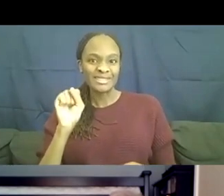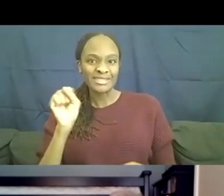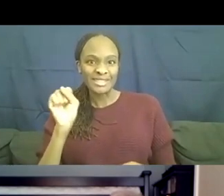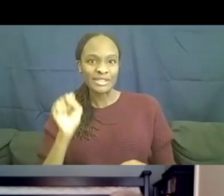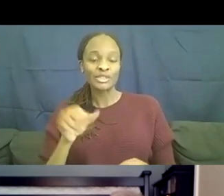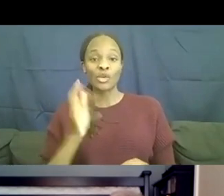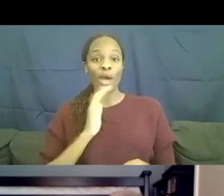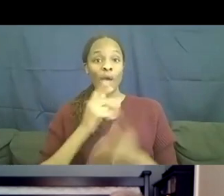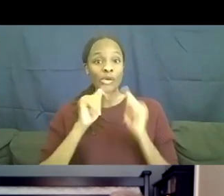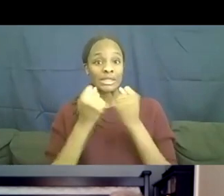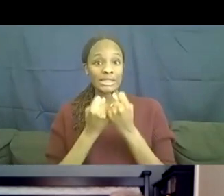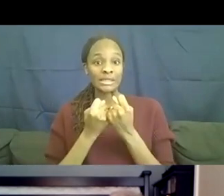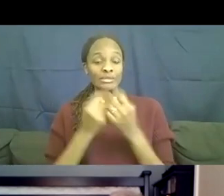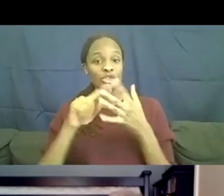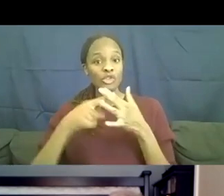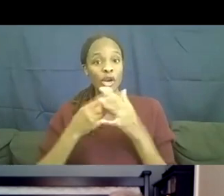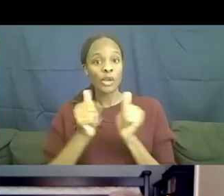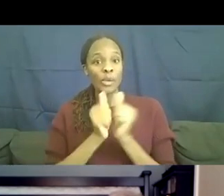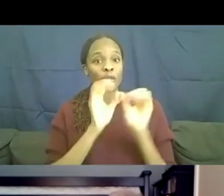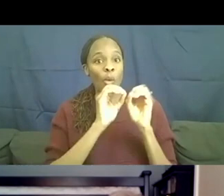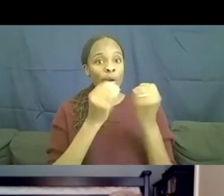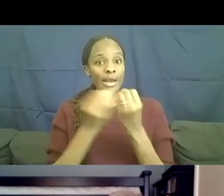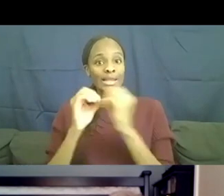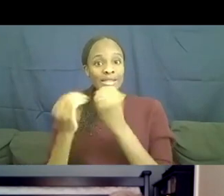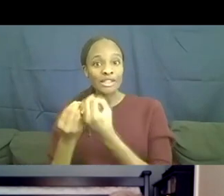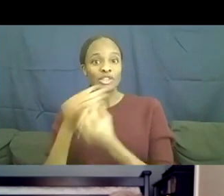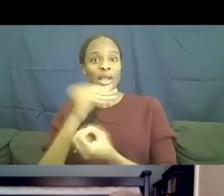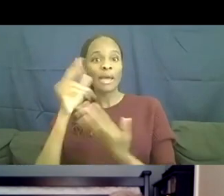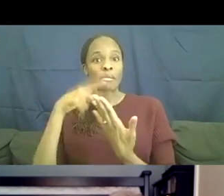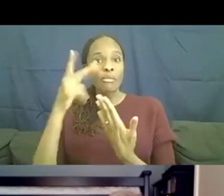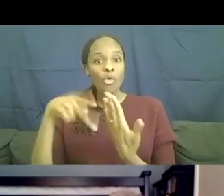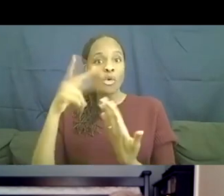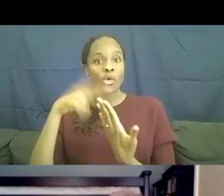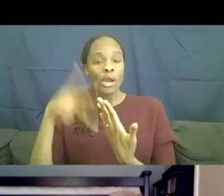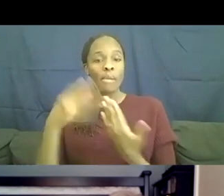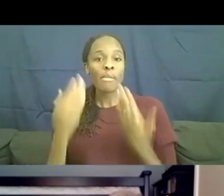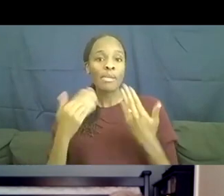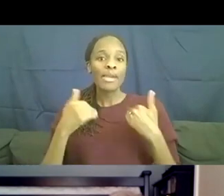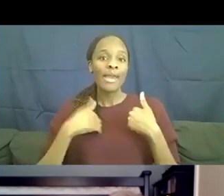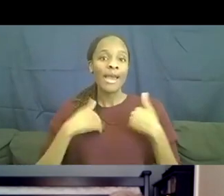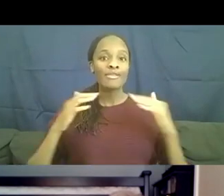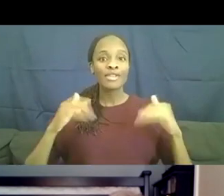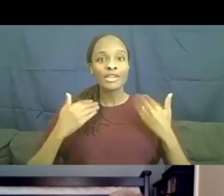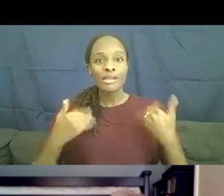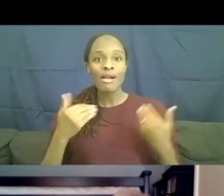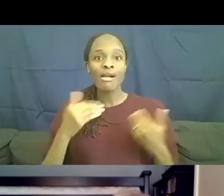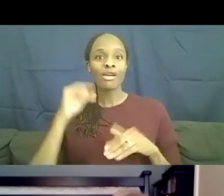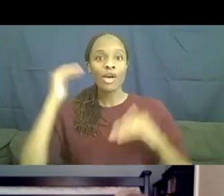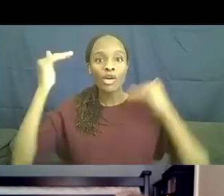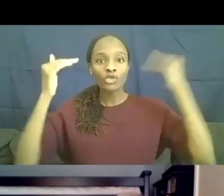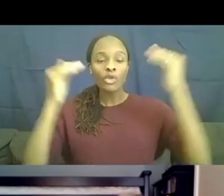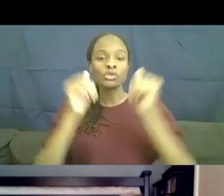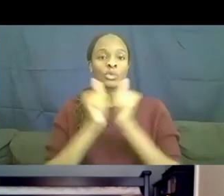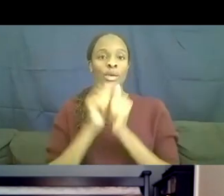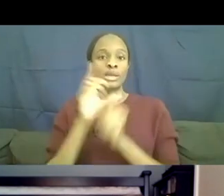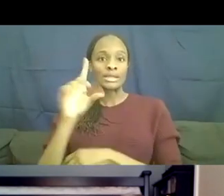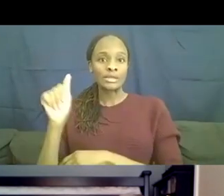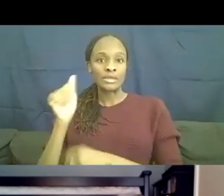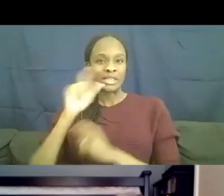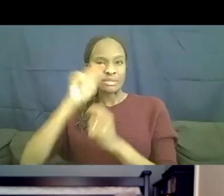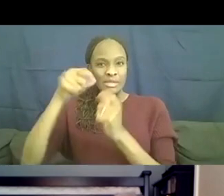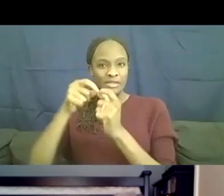um, and programs where there may be young adults with disabilities and particularly with Down syndrome.